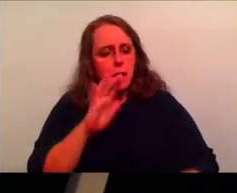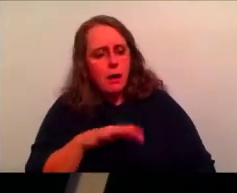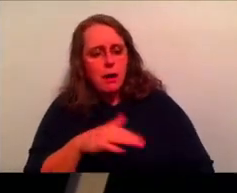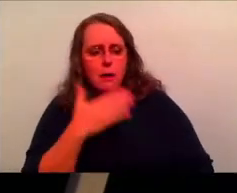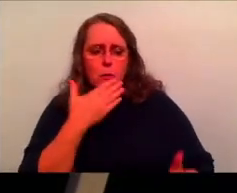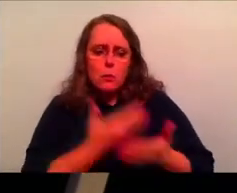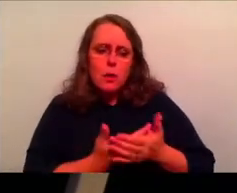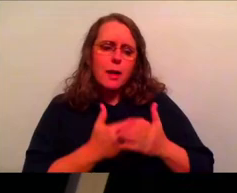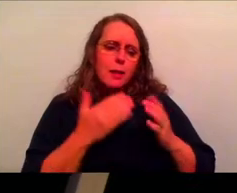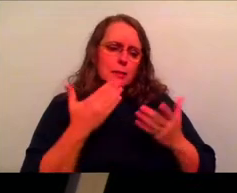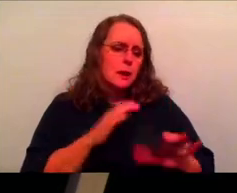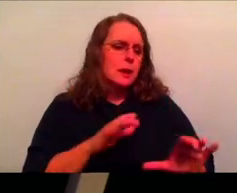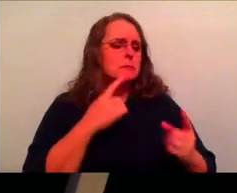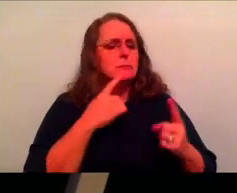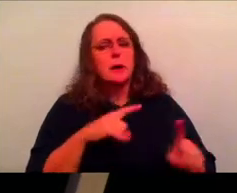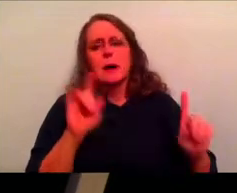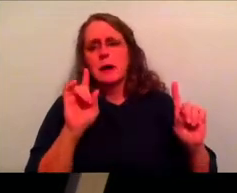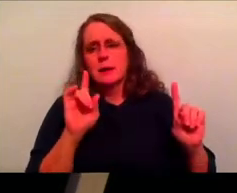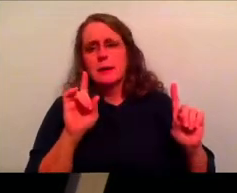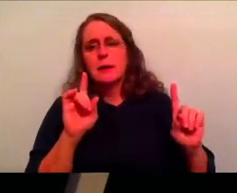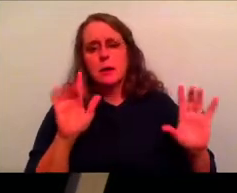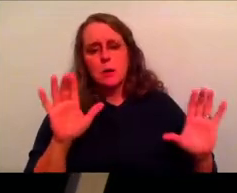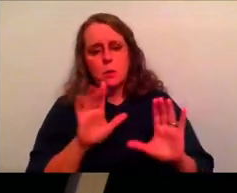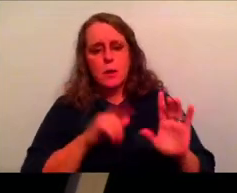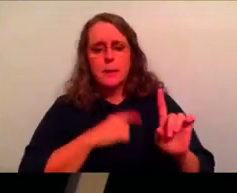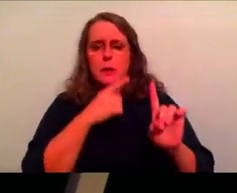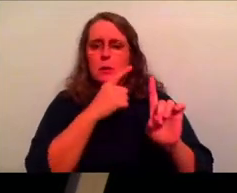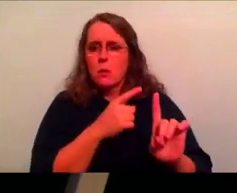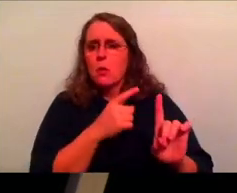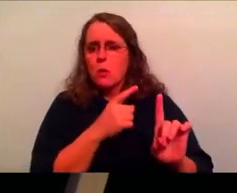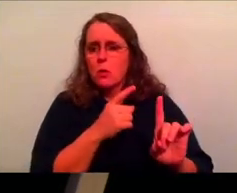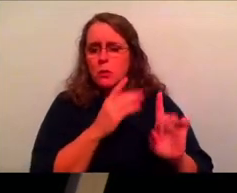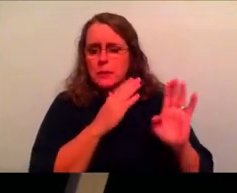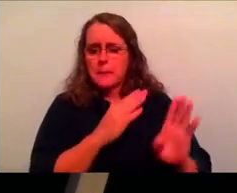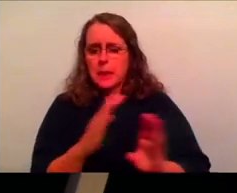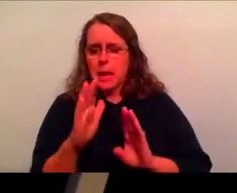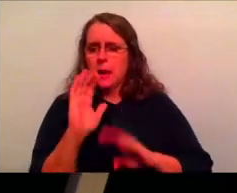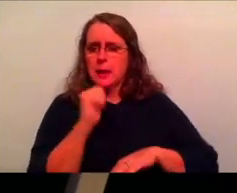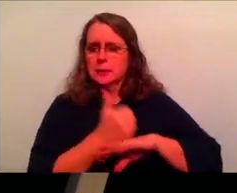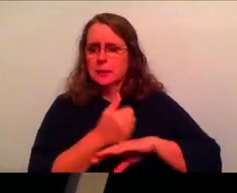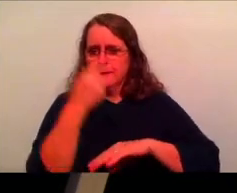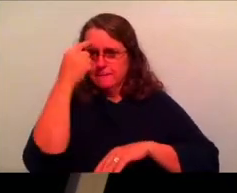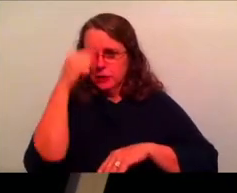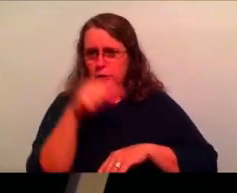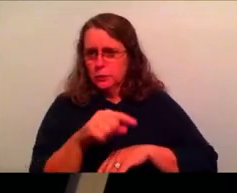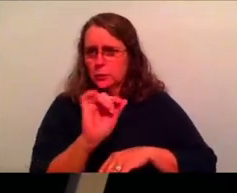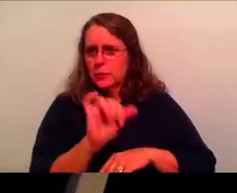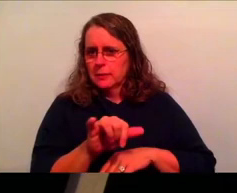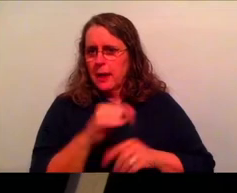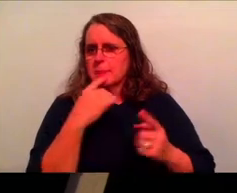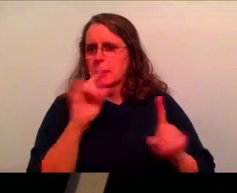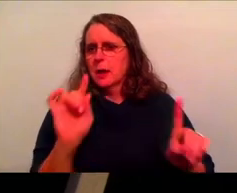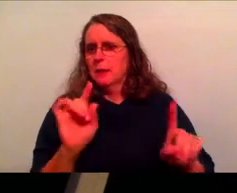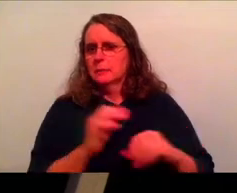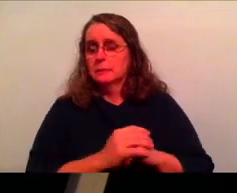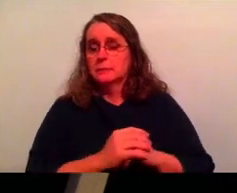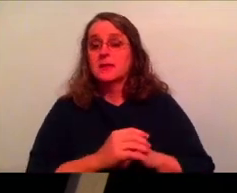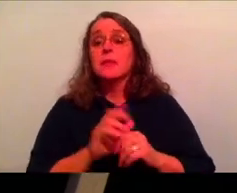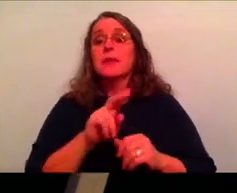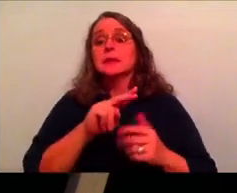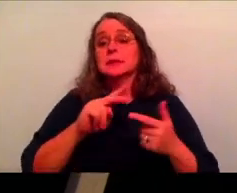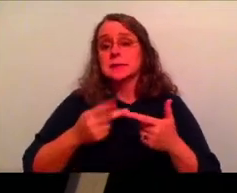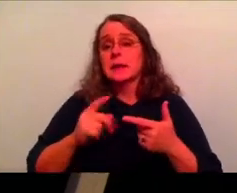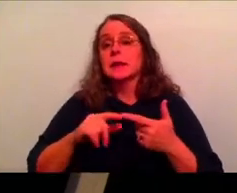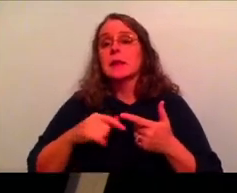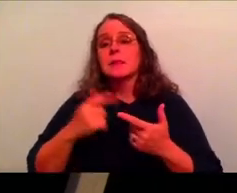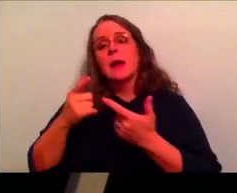You, you've accomplished a goal, what I had set before you, the plan I had set before you in this moment. Another place we see it is Jesus praying in the garden of Gethsemane. We